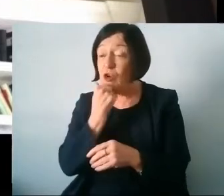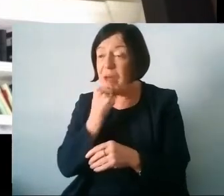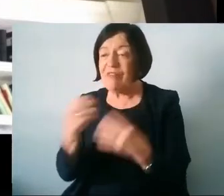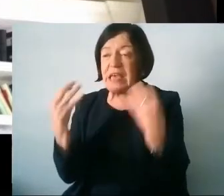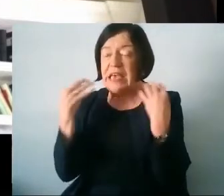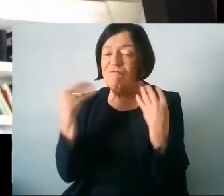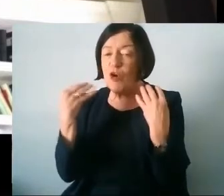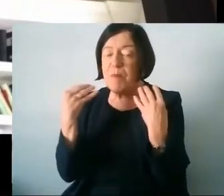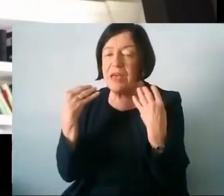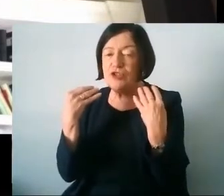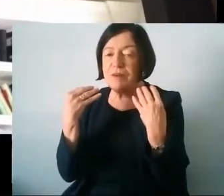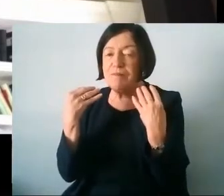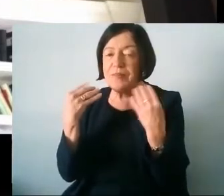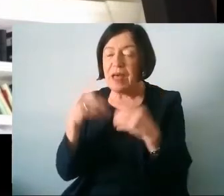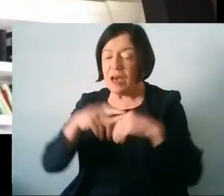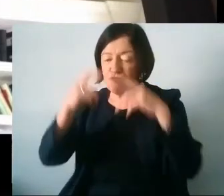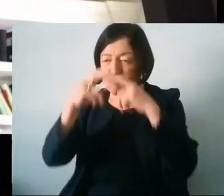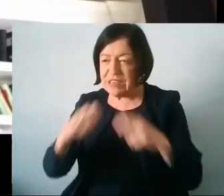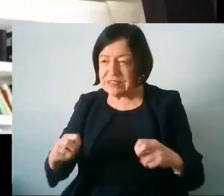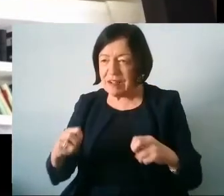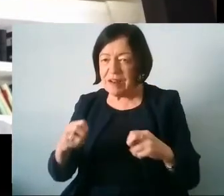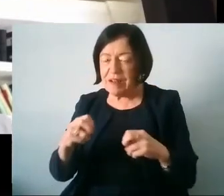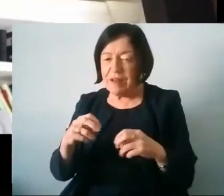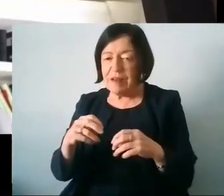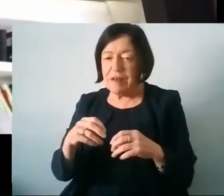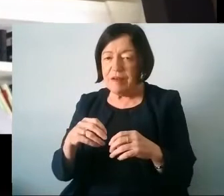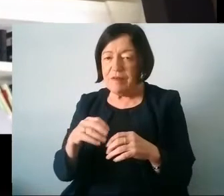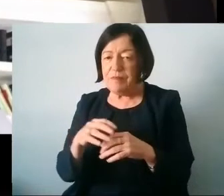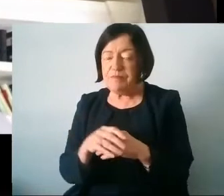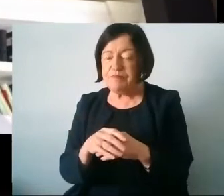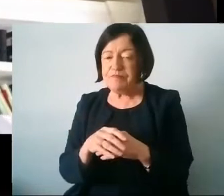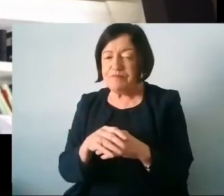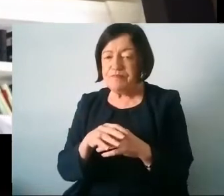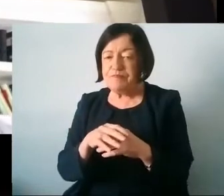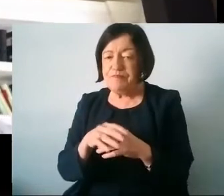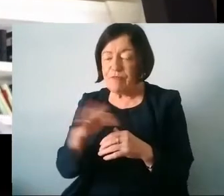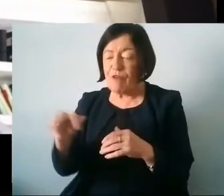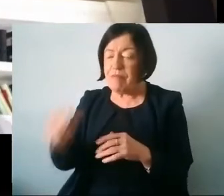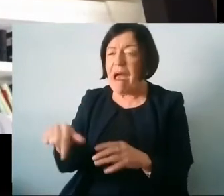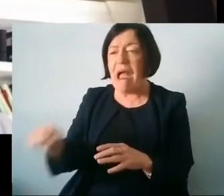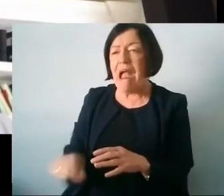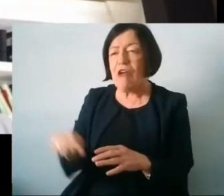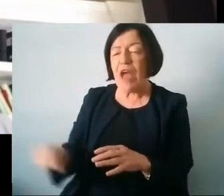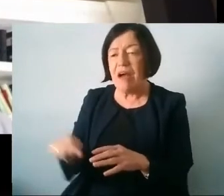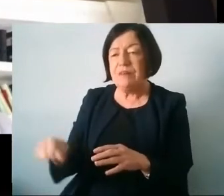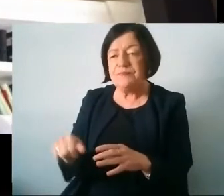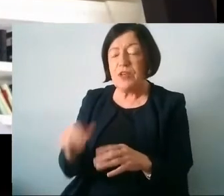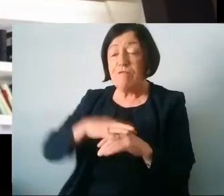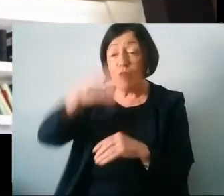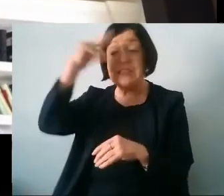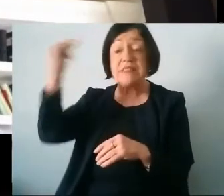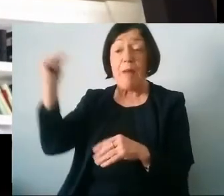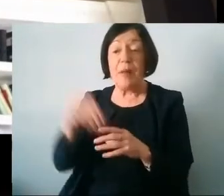be um and research that's generated from um that area and for example